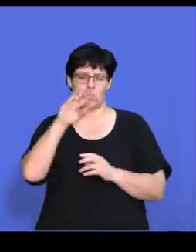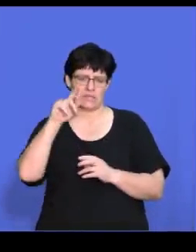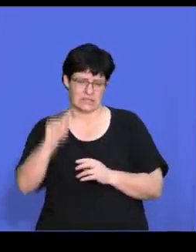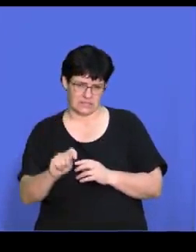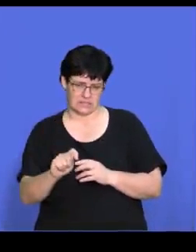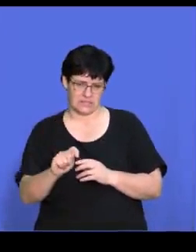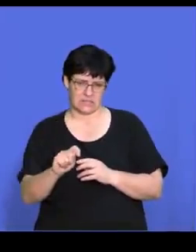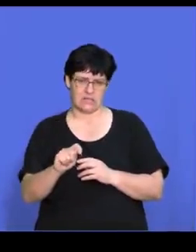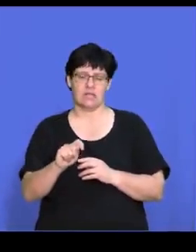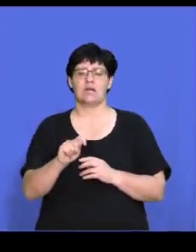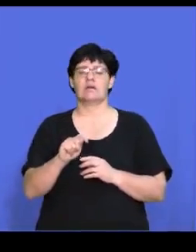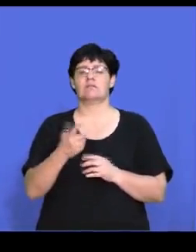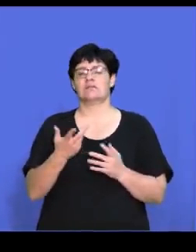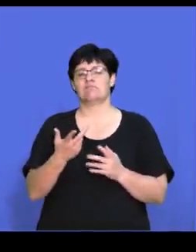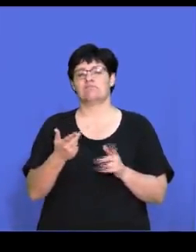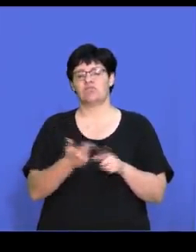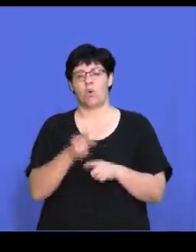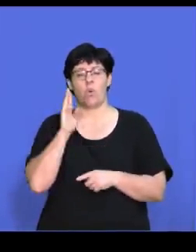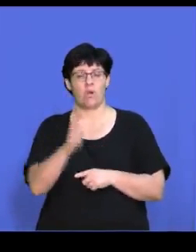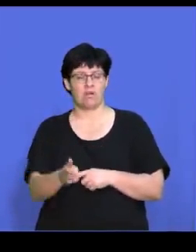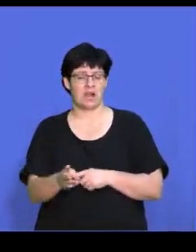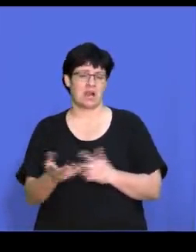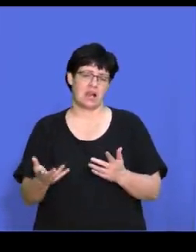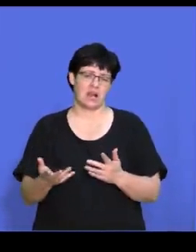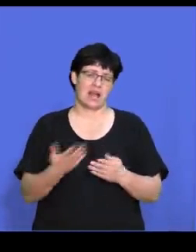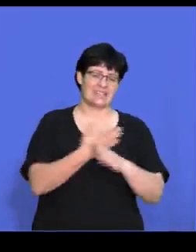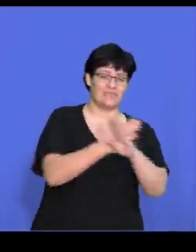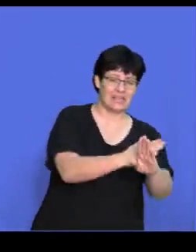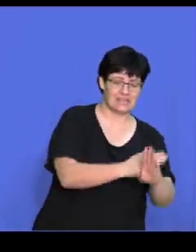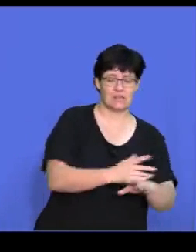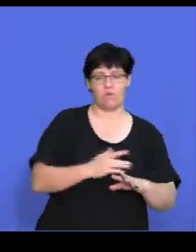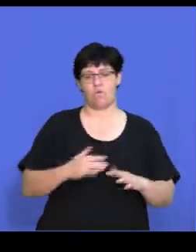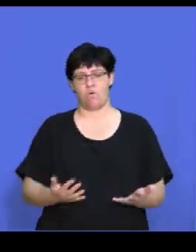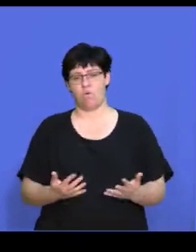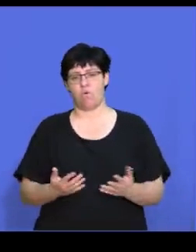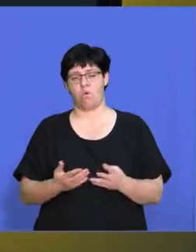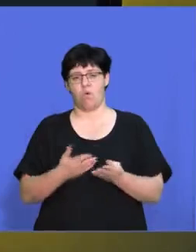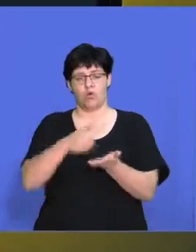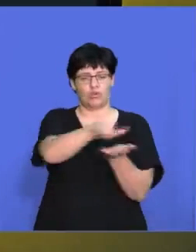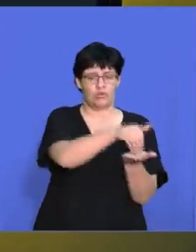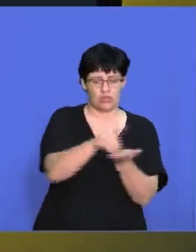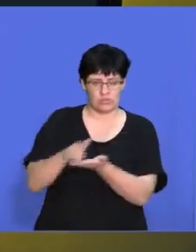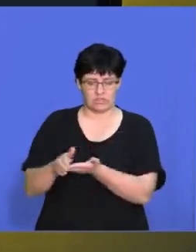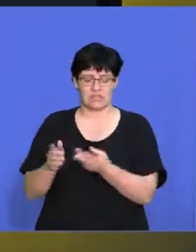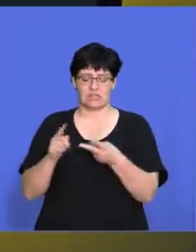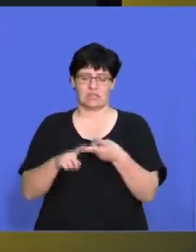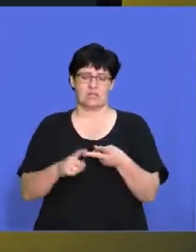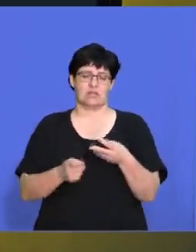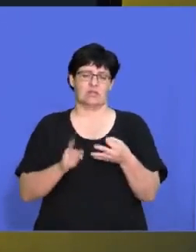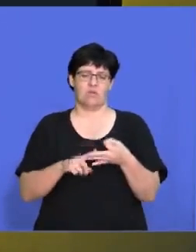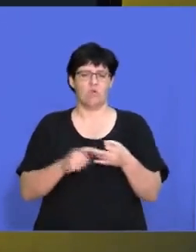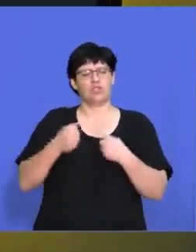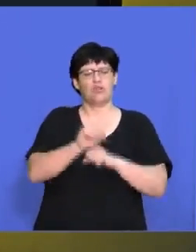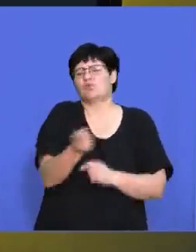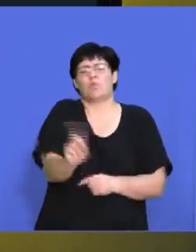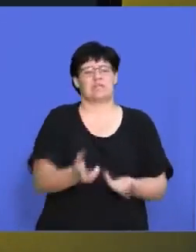such as is it going to be a defensive retrenchment strategy? What is our strategy going to be?